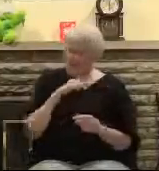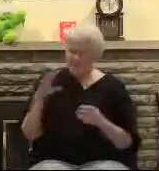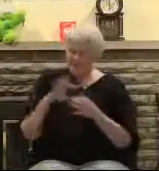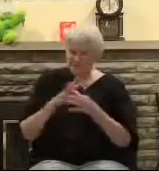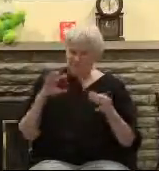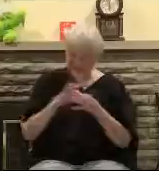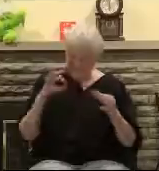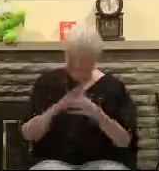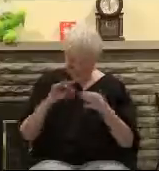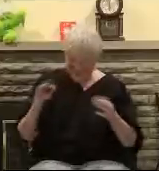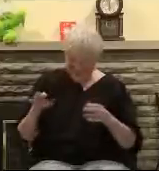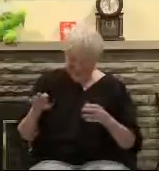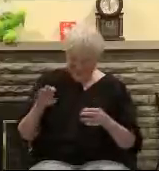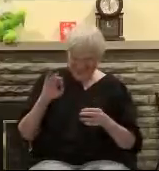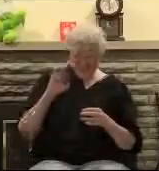the fictional things is Good Friday.